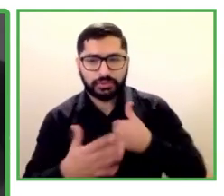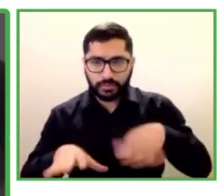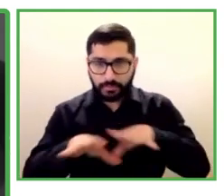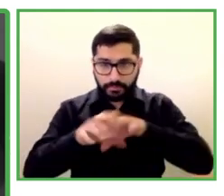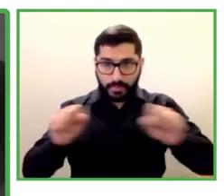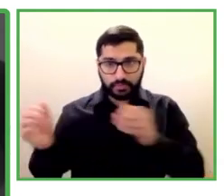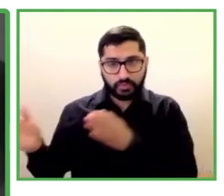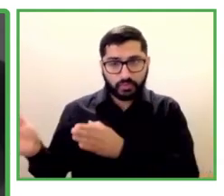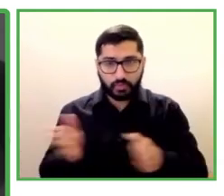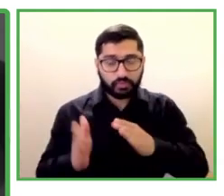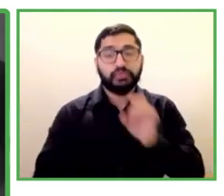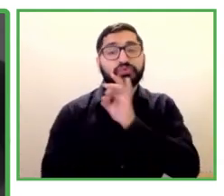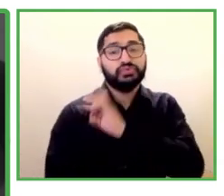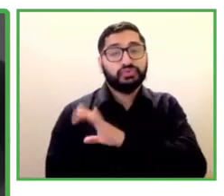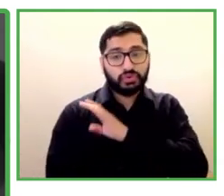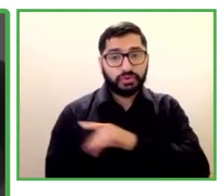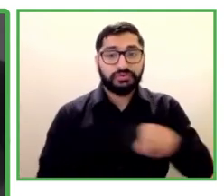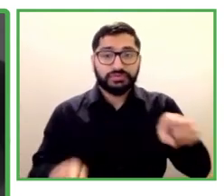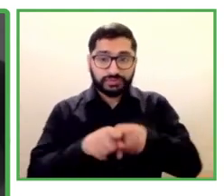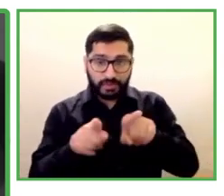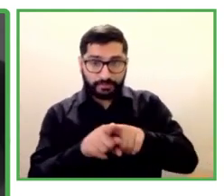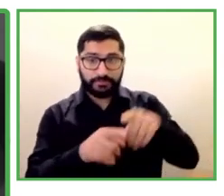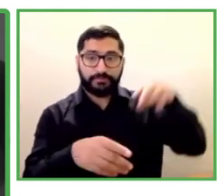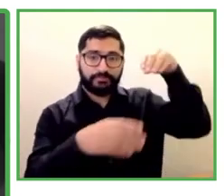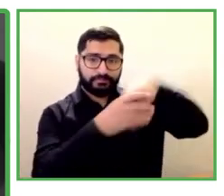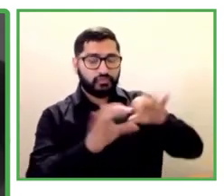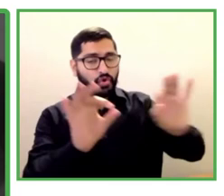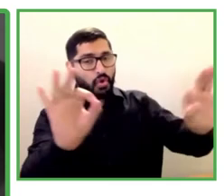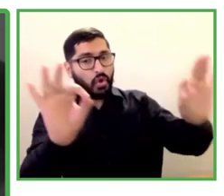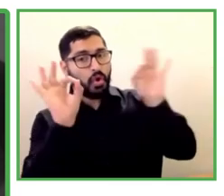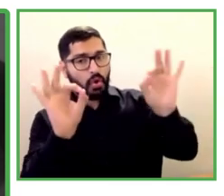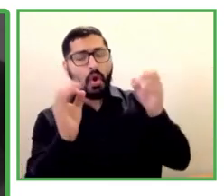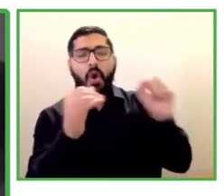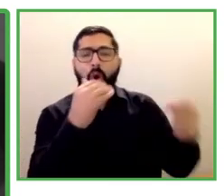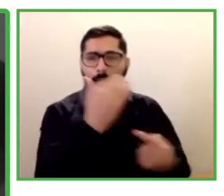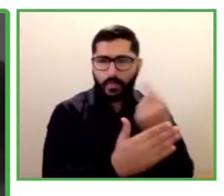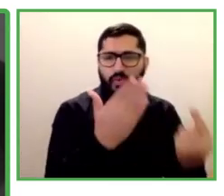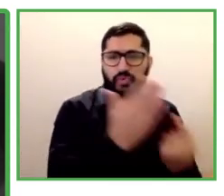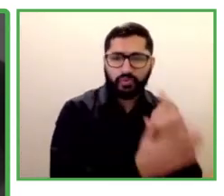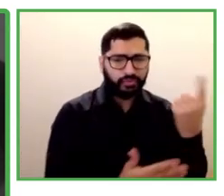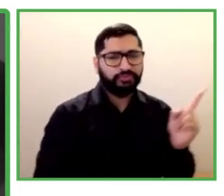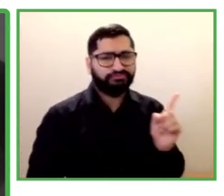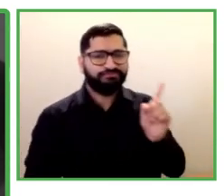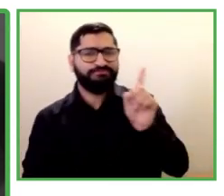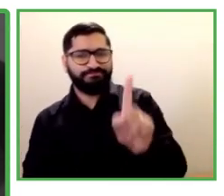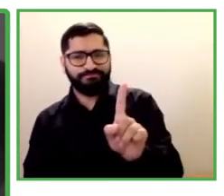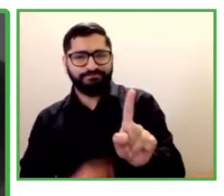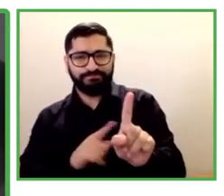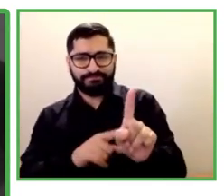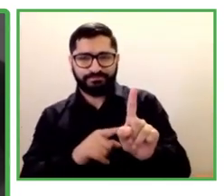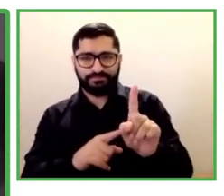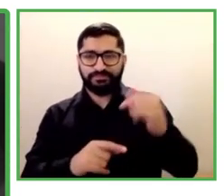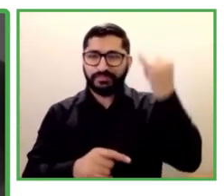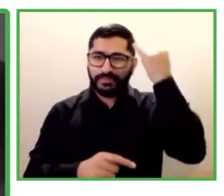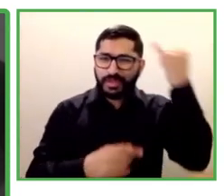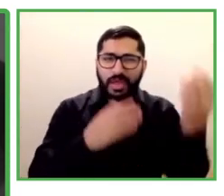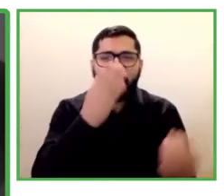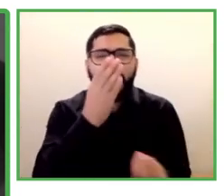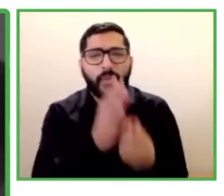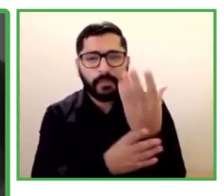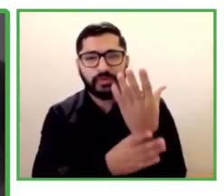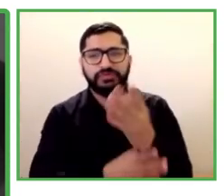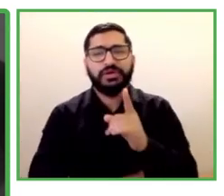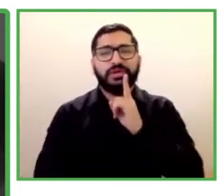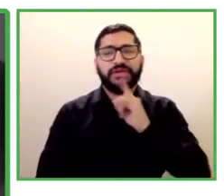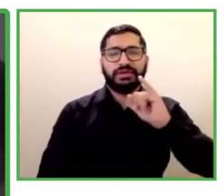of being a part of the ICT Innovation for Inclusion. My name is Guilherme Braga, and I'm the CEO and founder of Egalite.